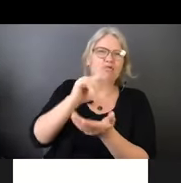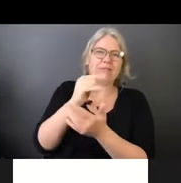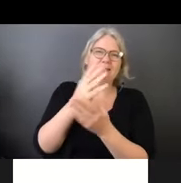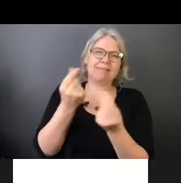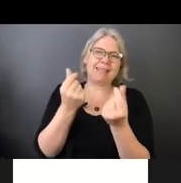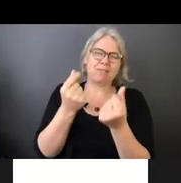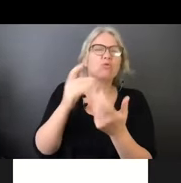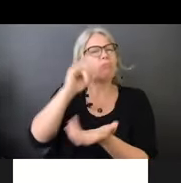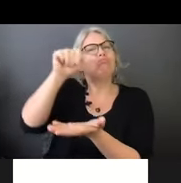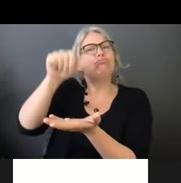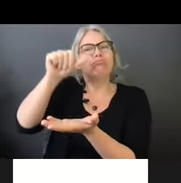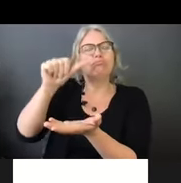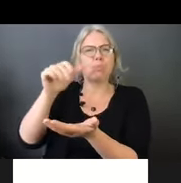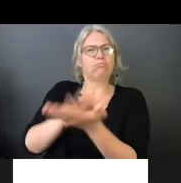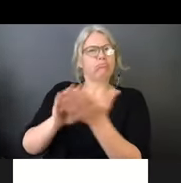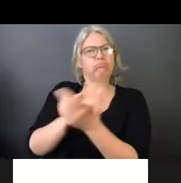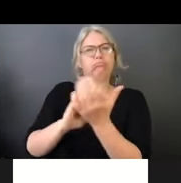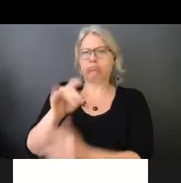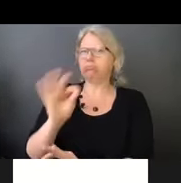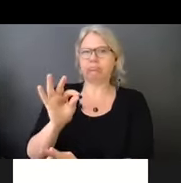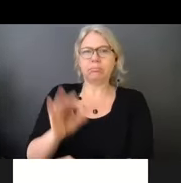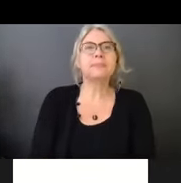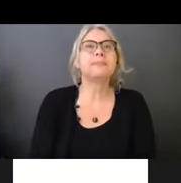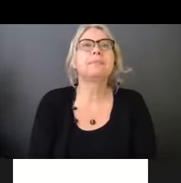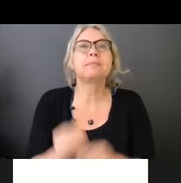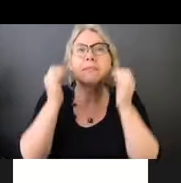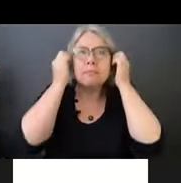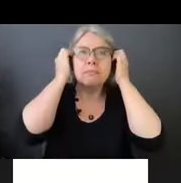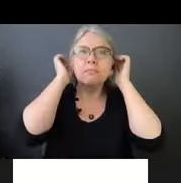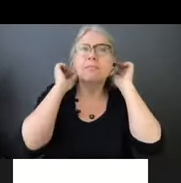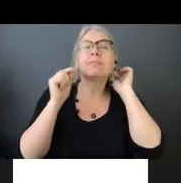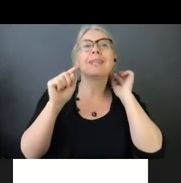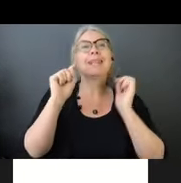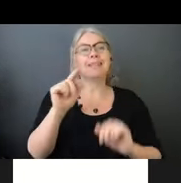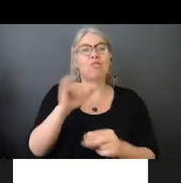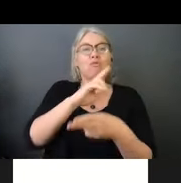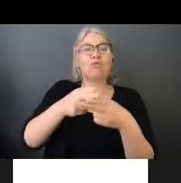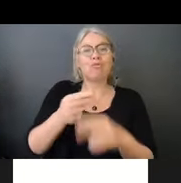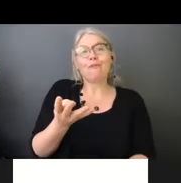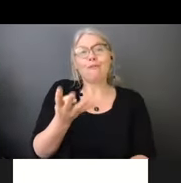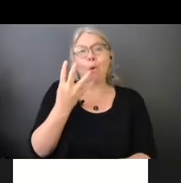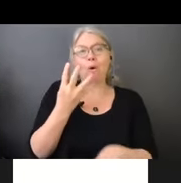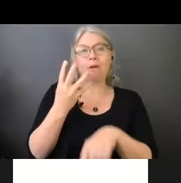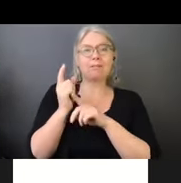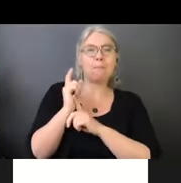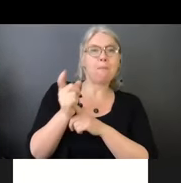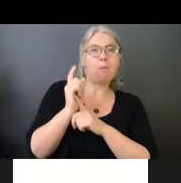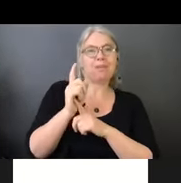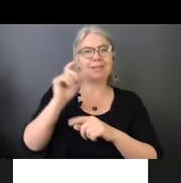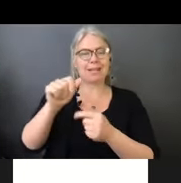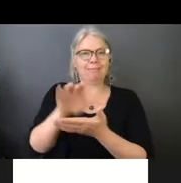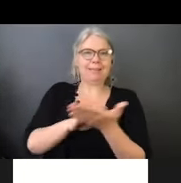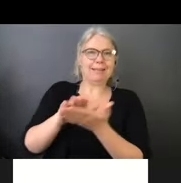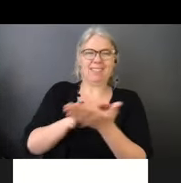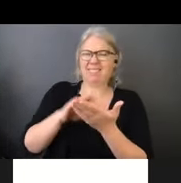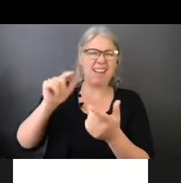The four moments of hand hygiene has been around for as long as I've been in health care. Before initial consumer environment